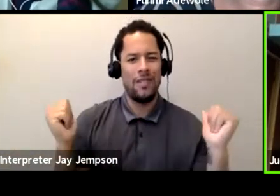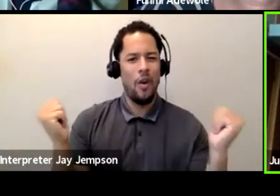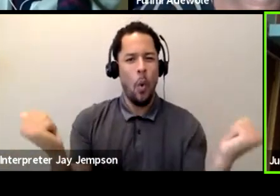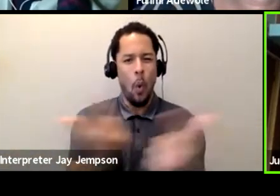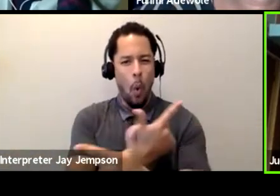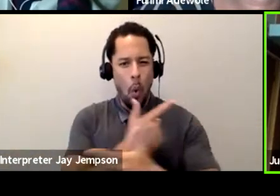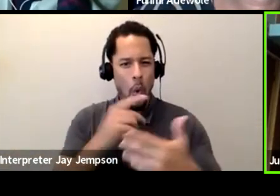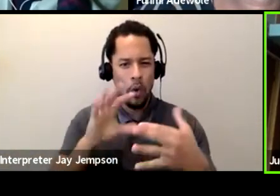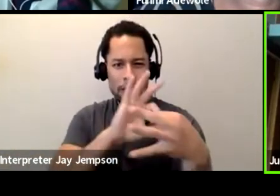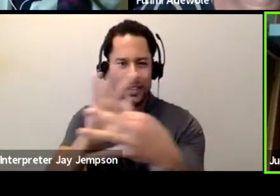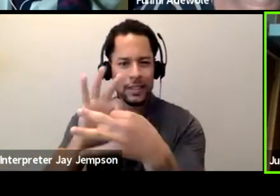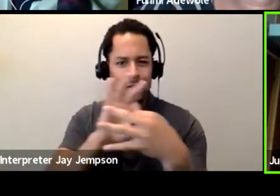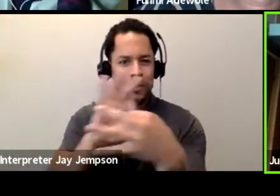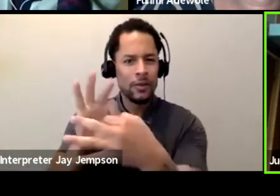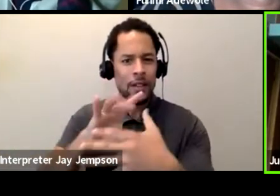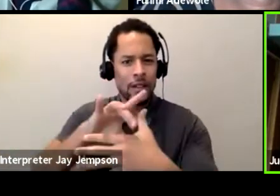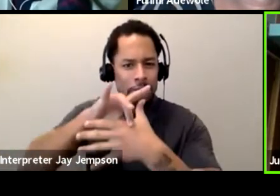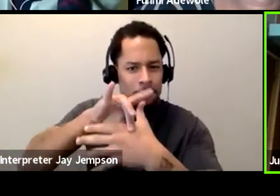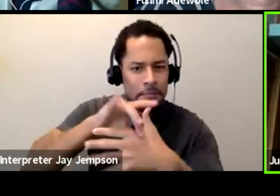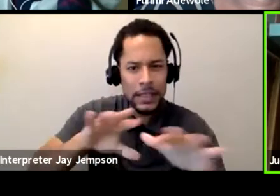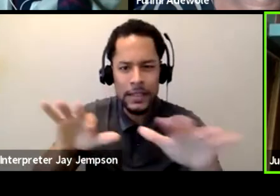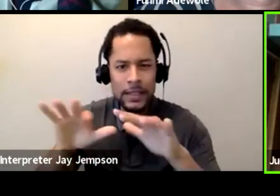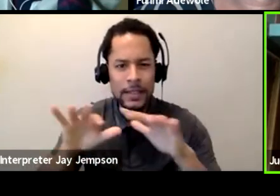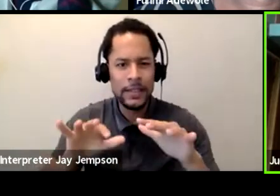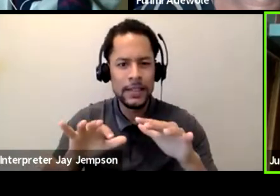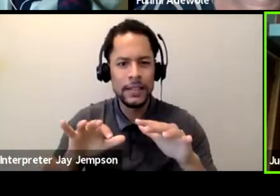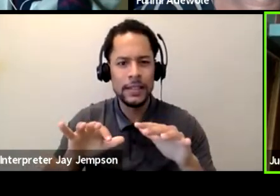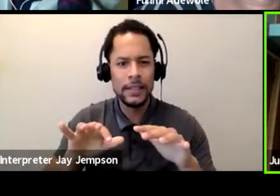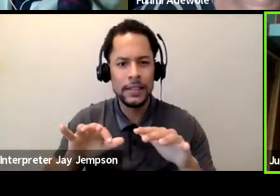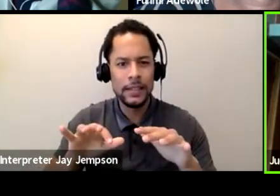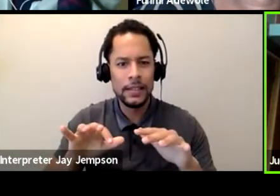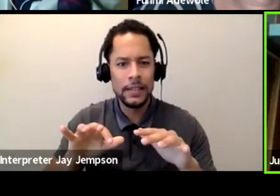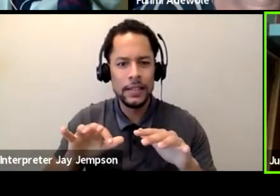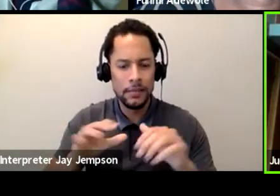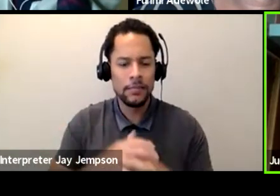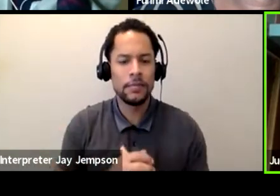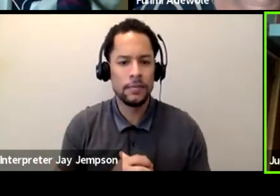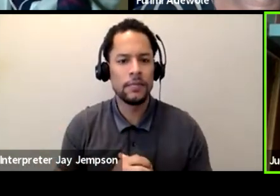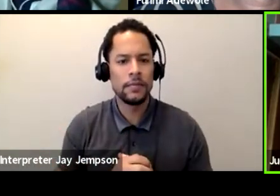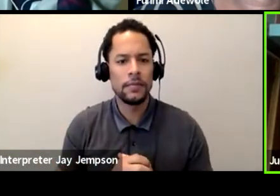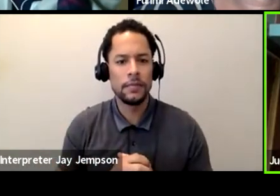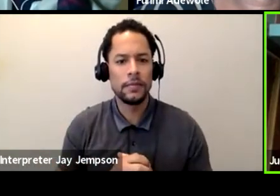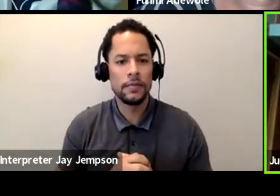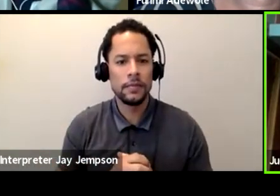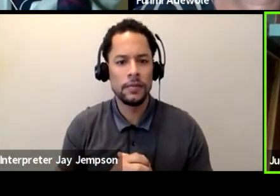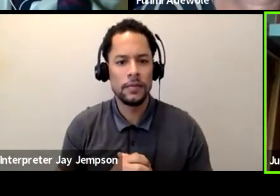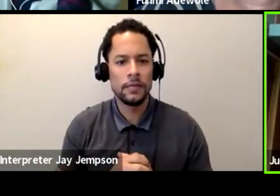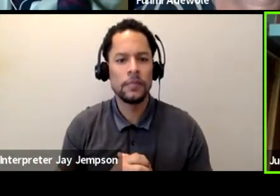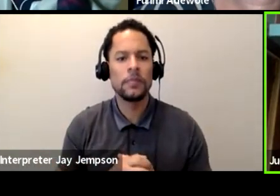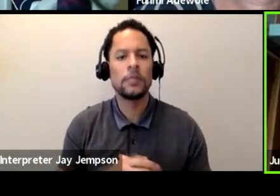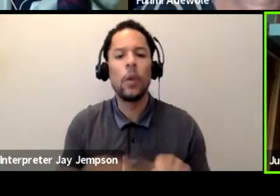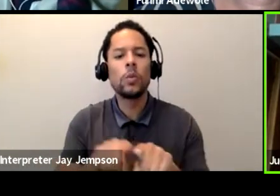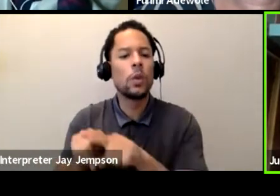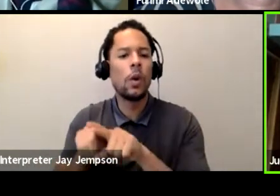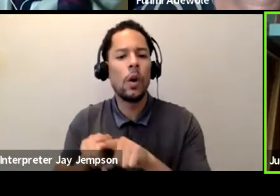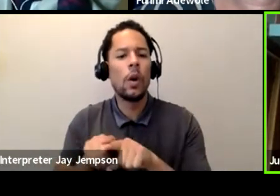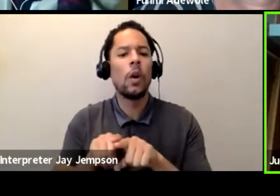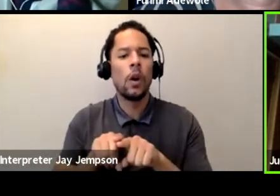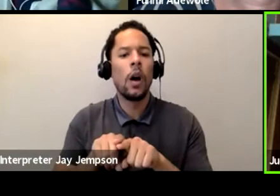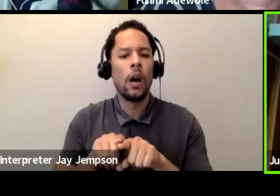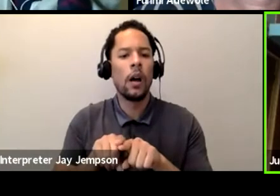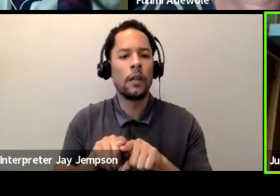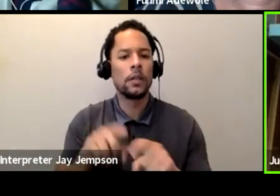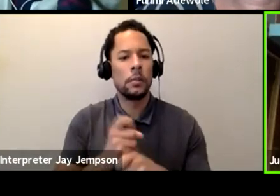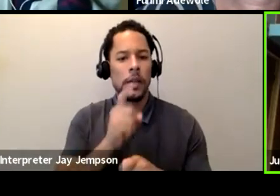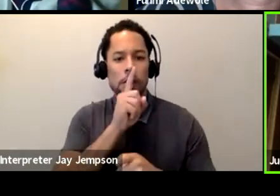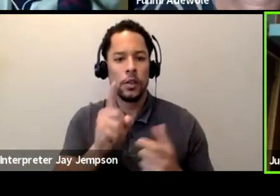the play itself is revolving? So I have to be both an academic and also a pragmatic professional, which